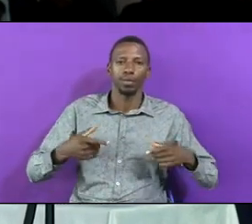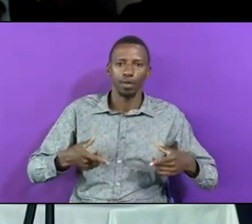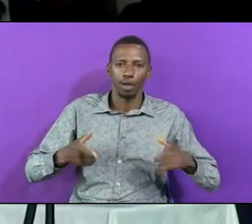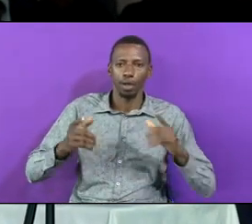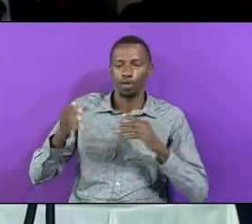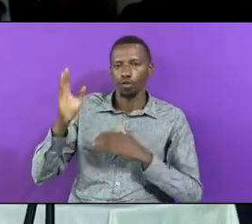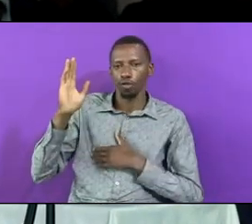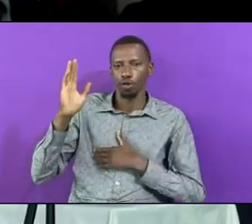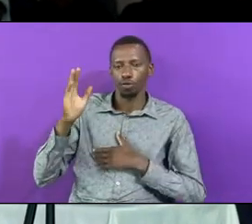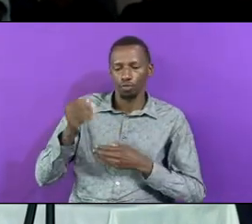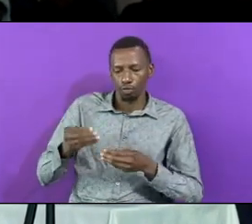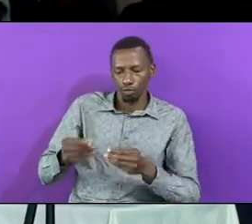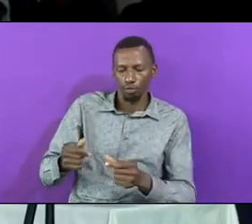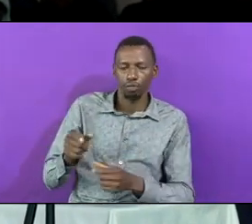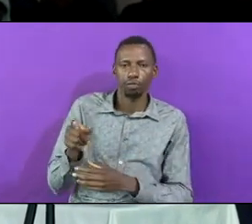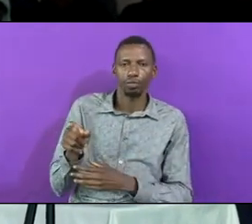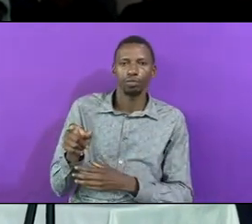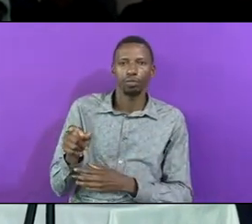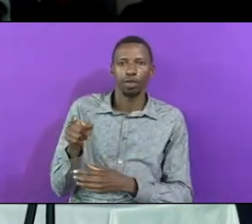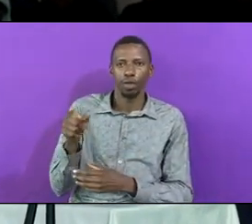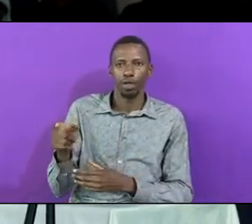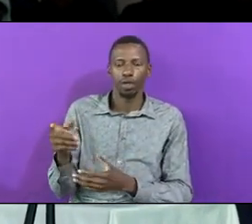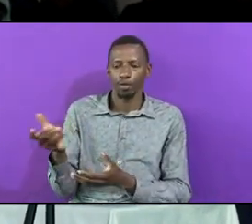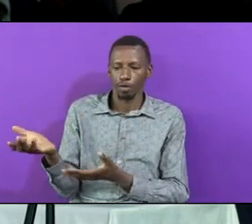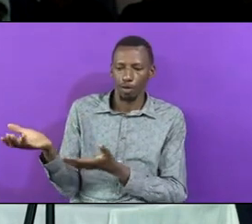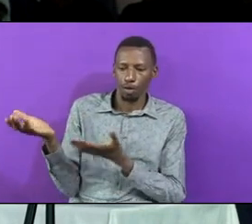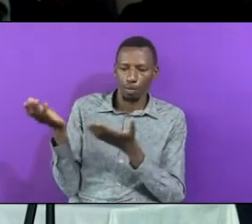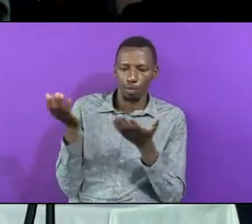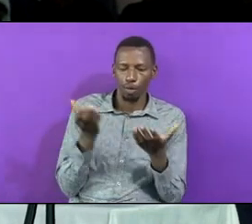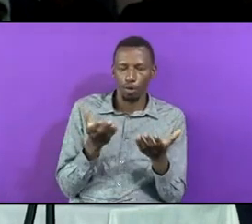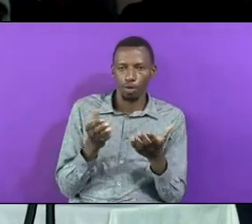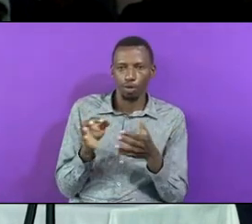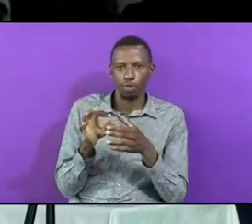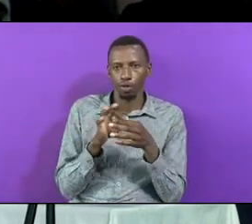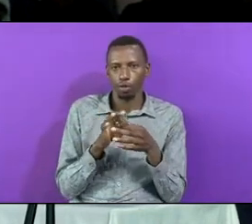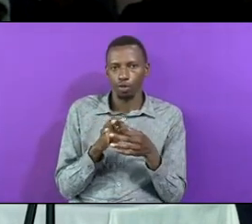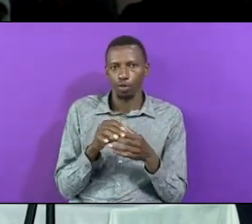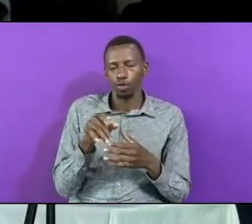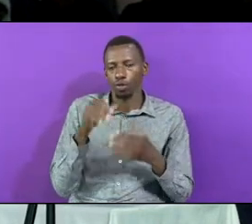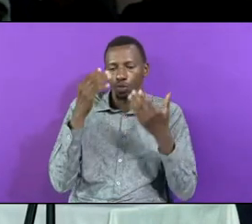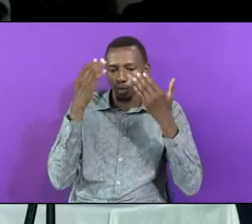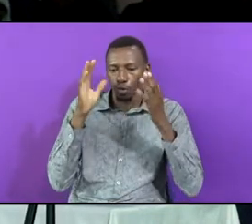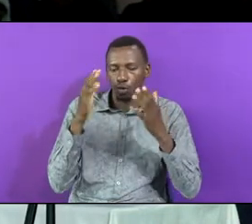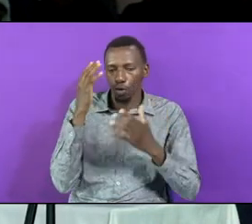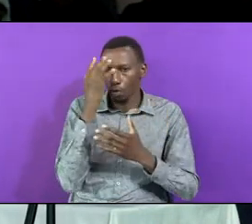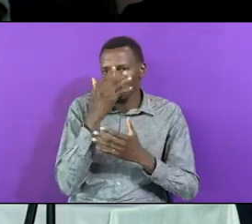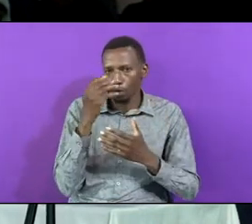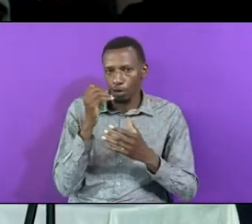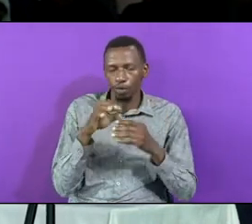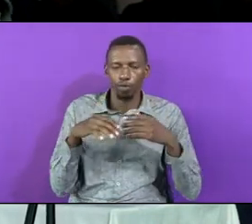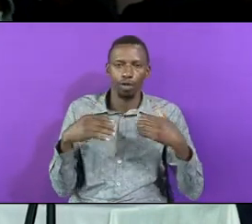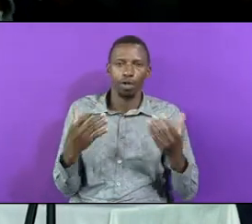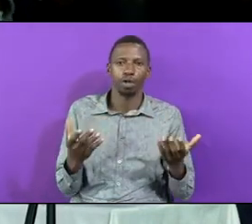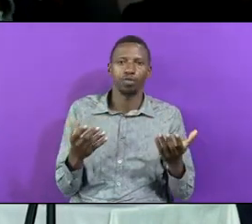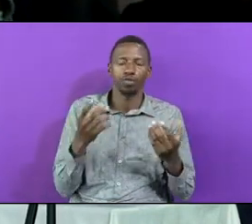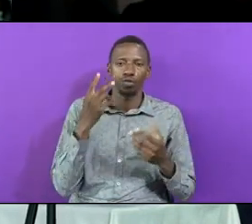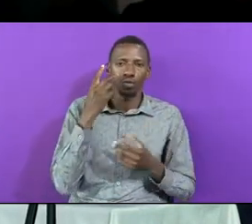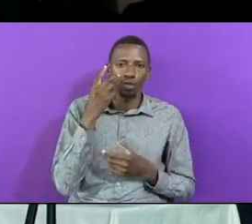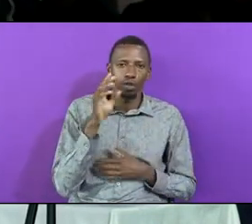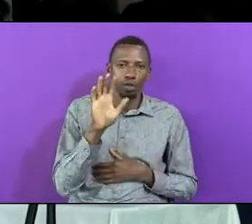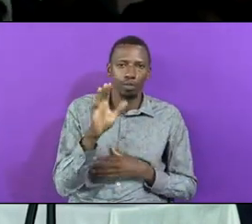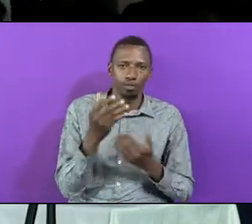He Brought The Unity Of Worship You Don't Know How Beautiful It Is To See Your Children